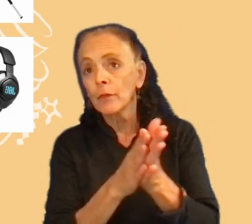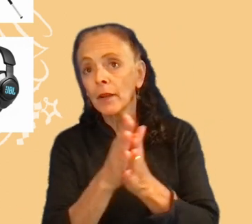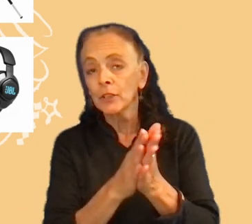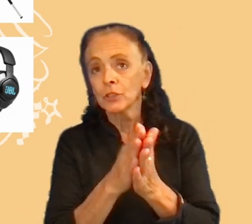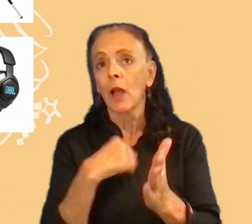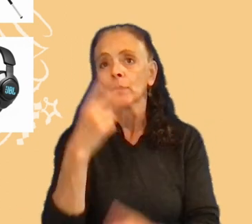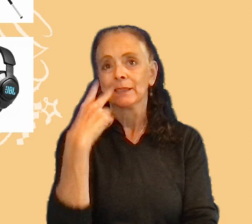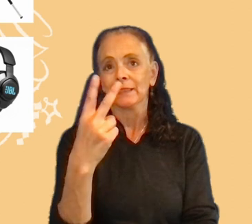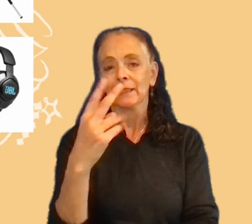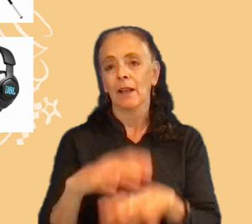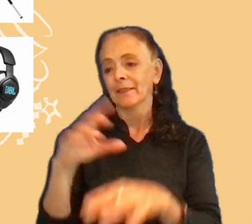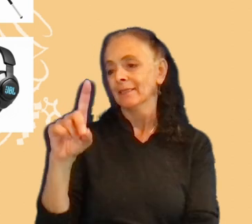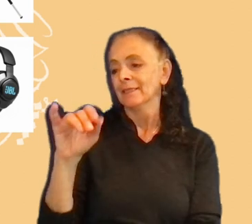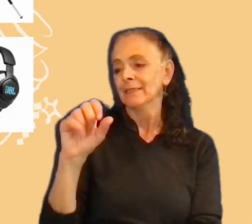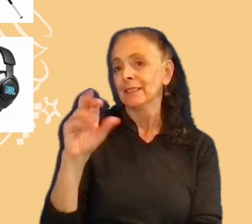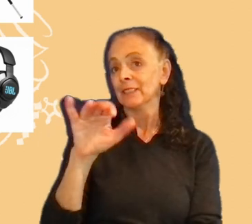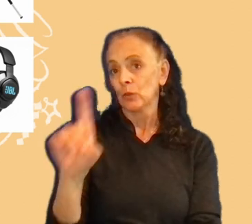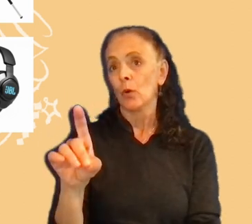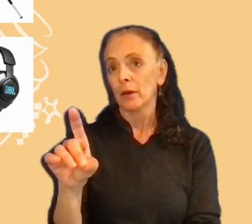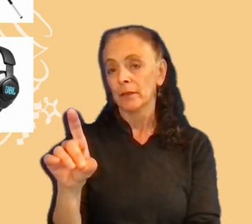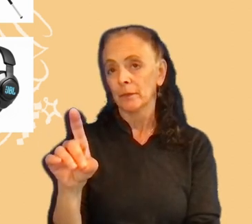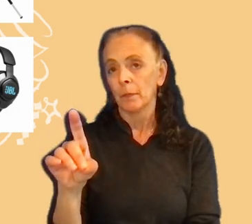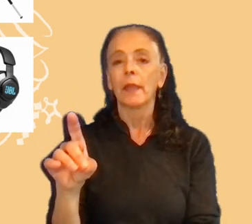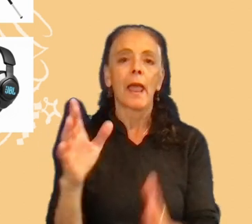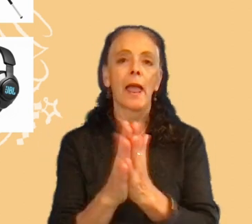the Discord, and then ask in the interview.